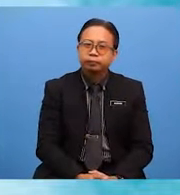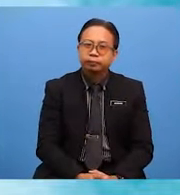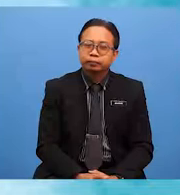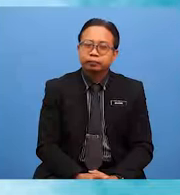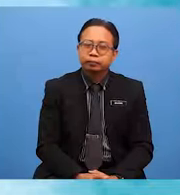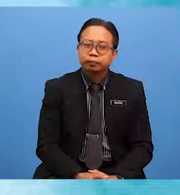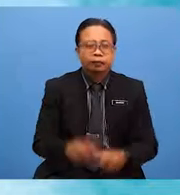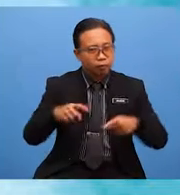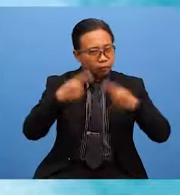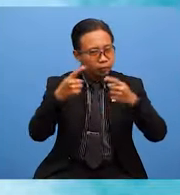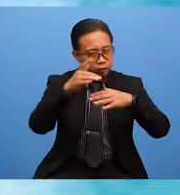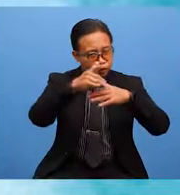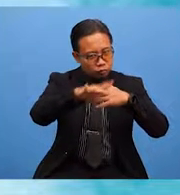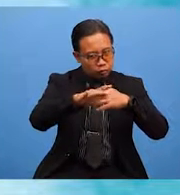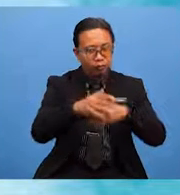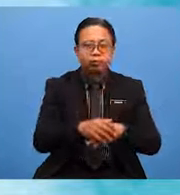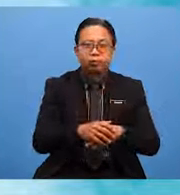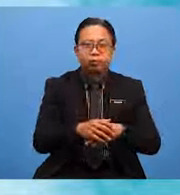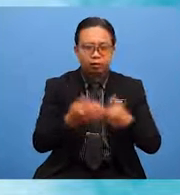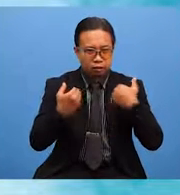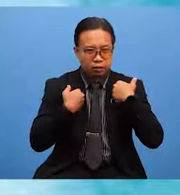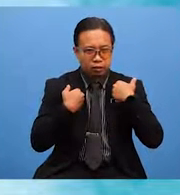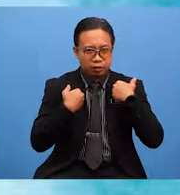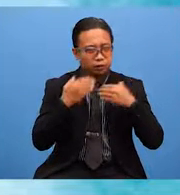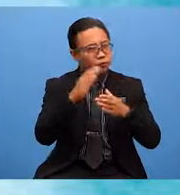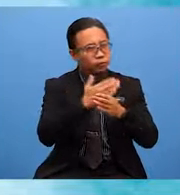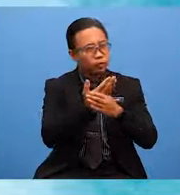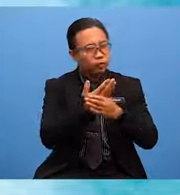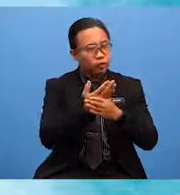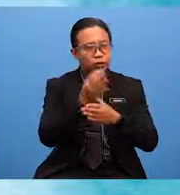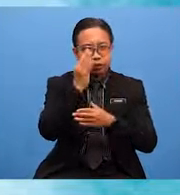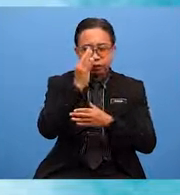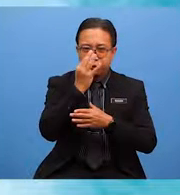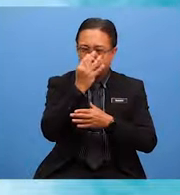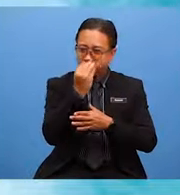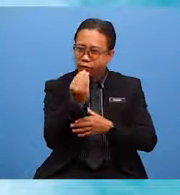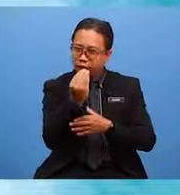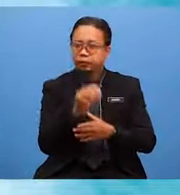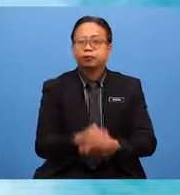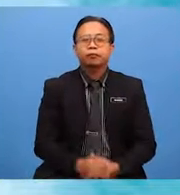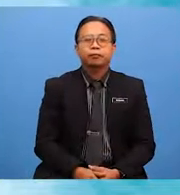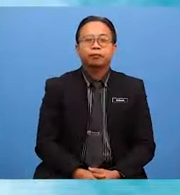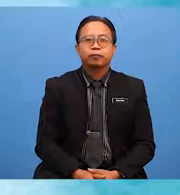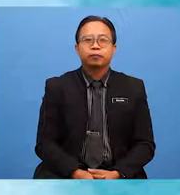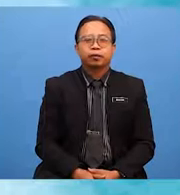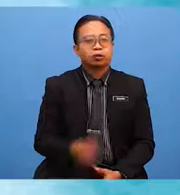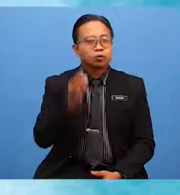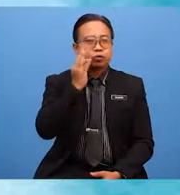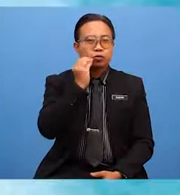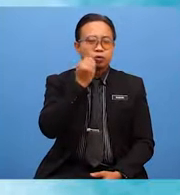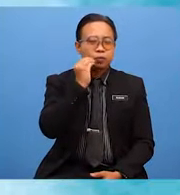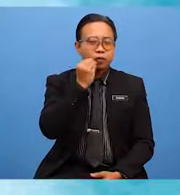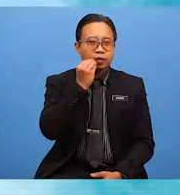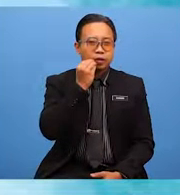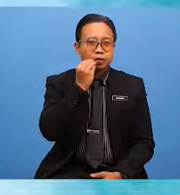Alia were on this trip too and they had a fair share of fun visiting the Cactus Valley, the Strawberry Farms